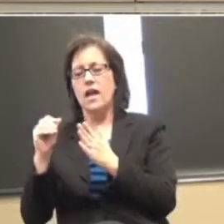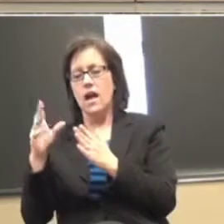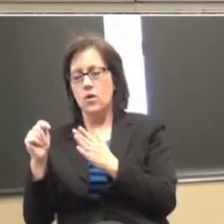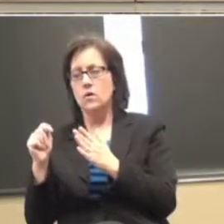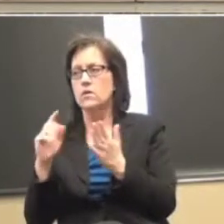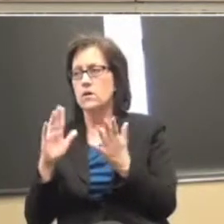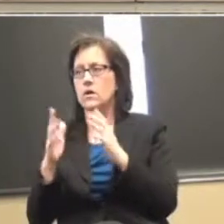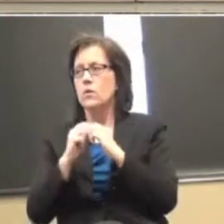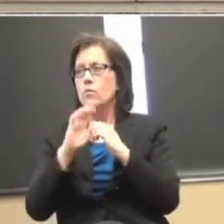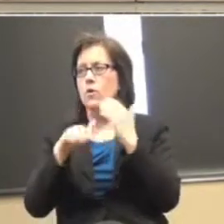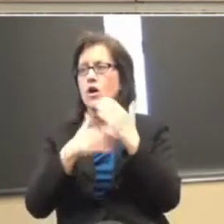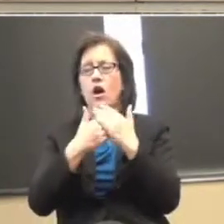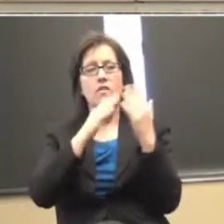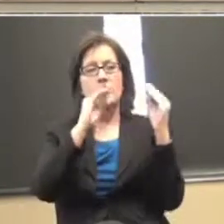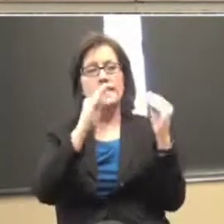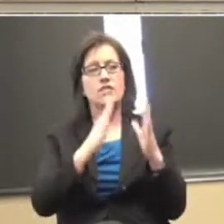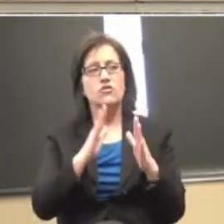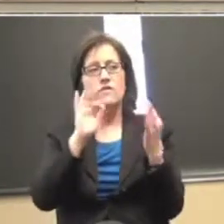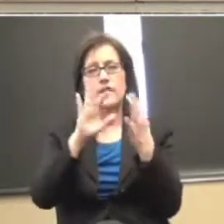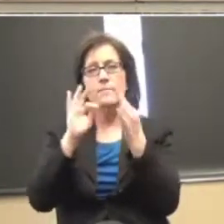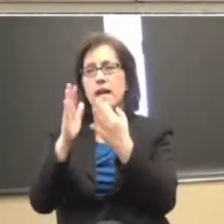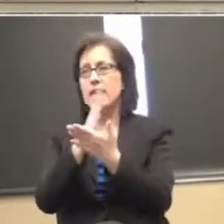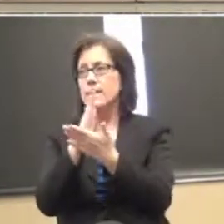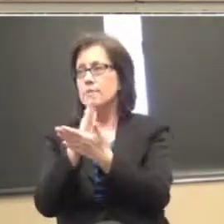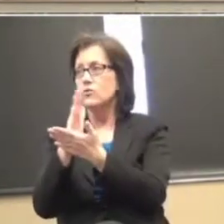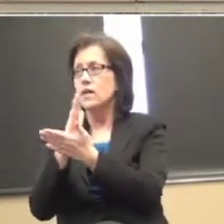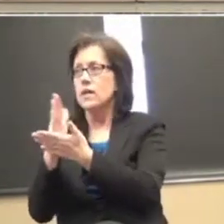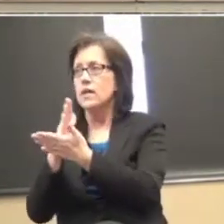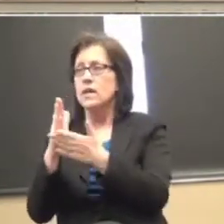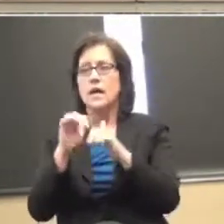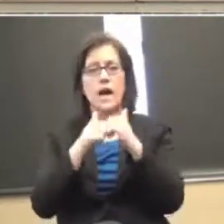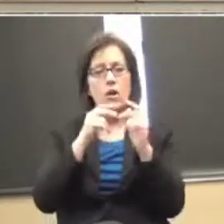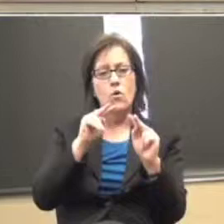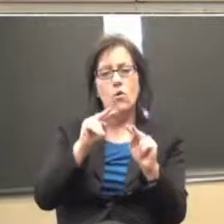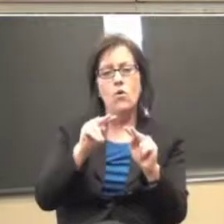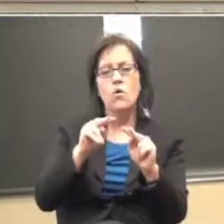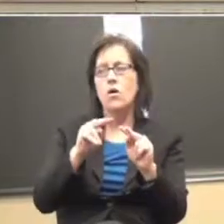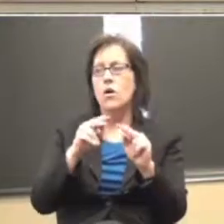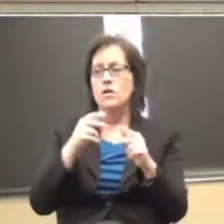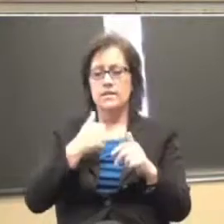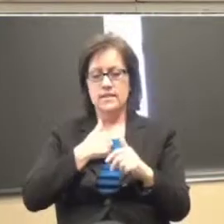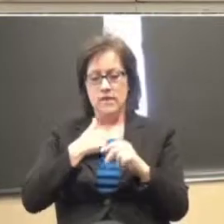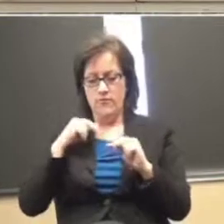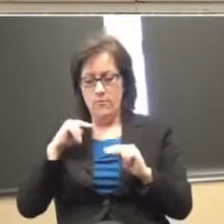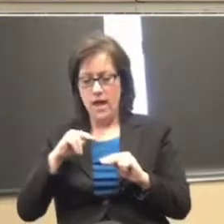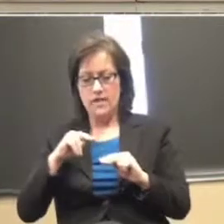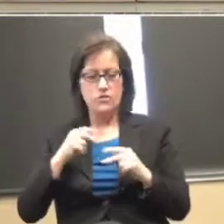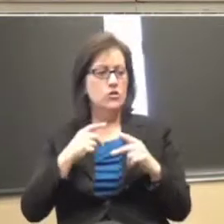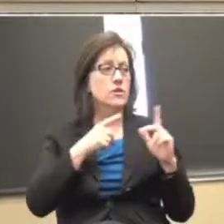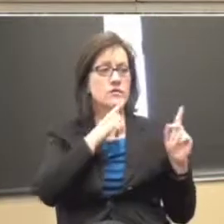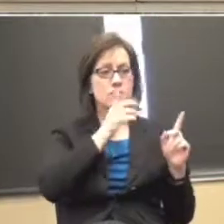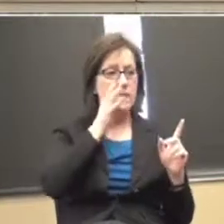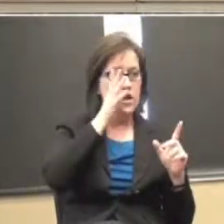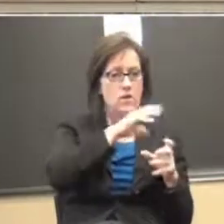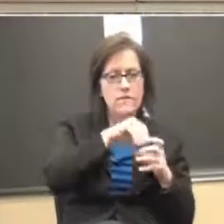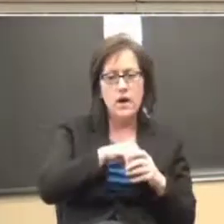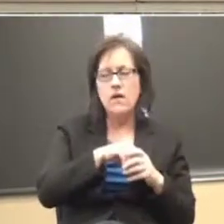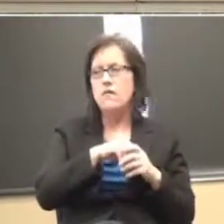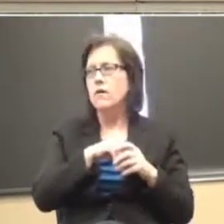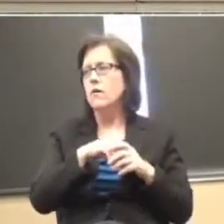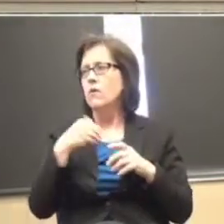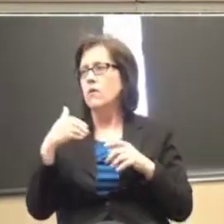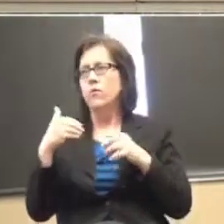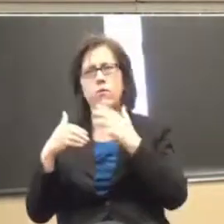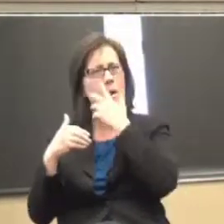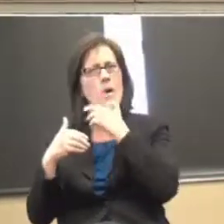teacher feedback in between and possibly some self-monitoring and his parents involved. What is that called?